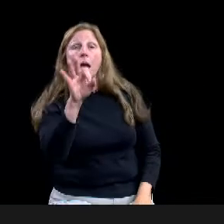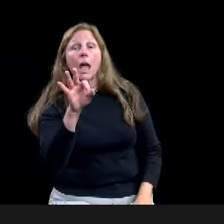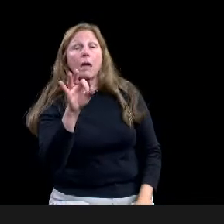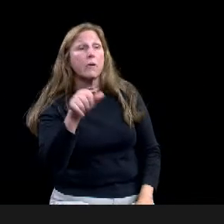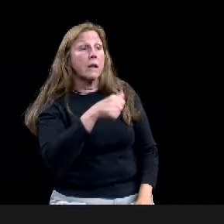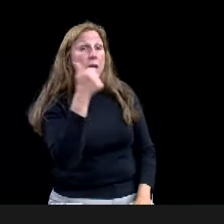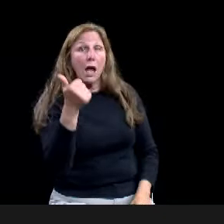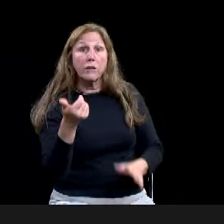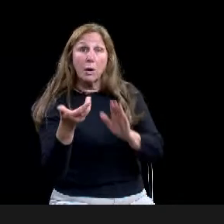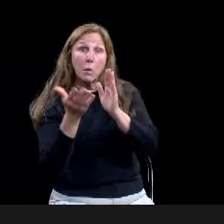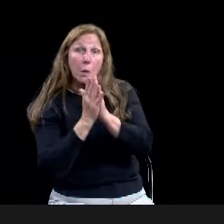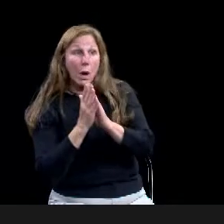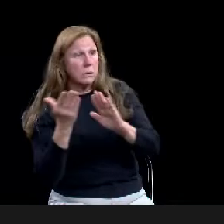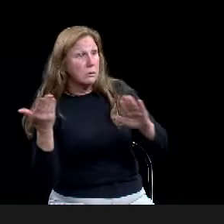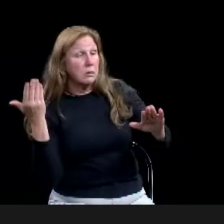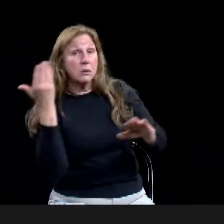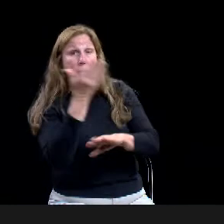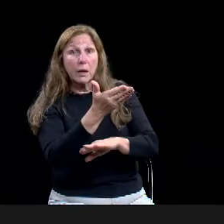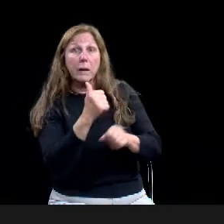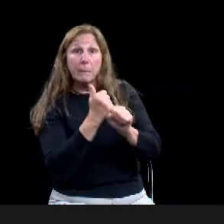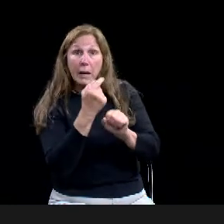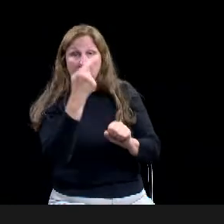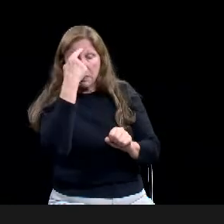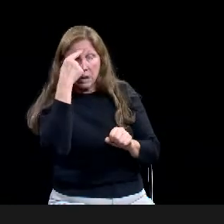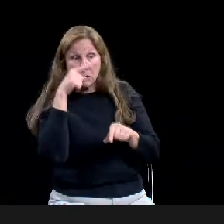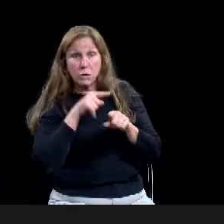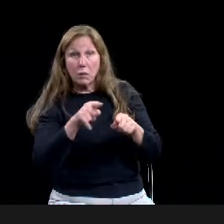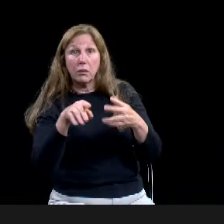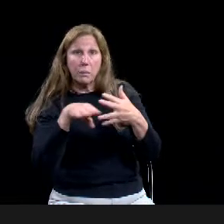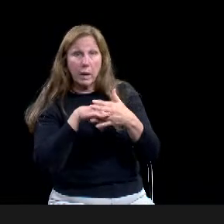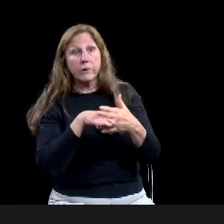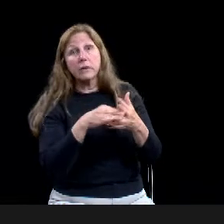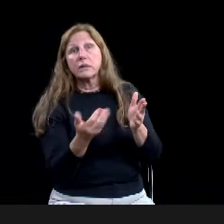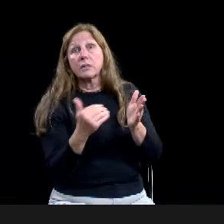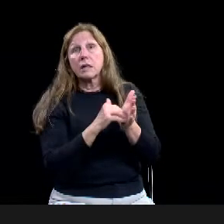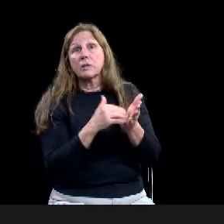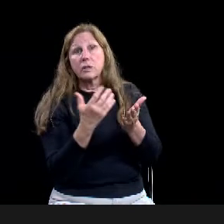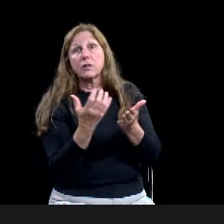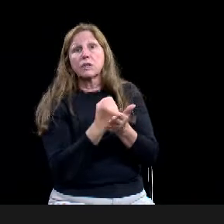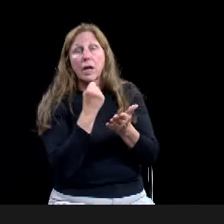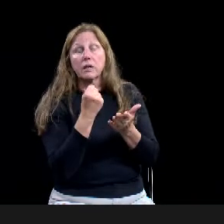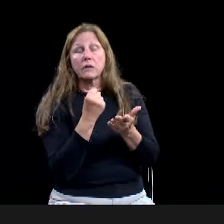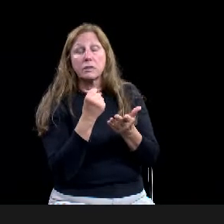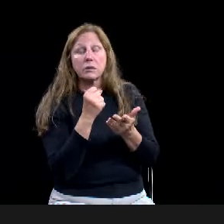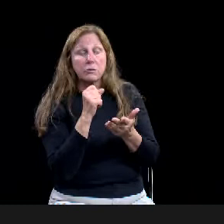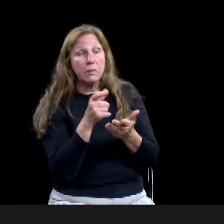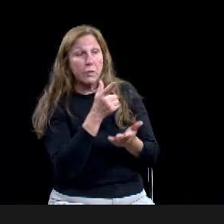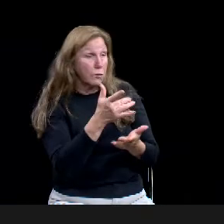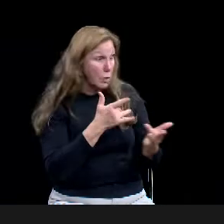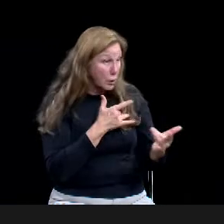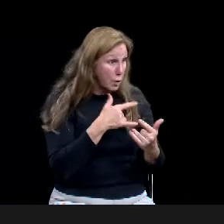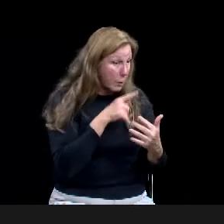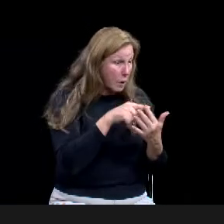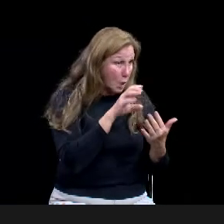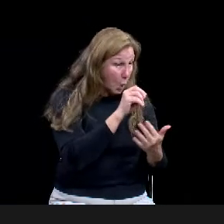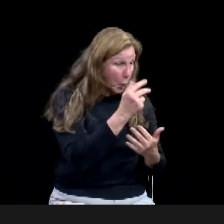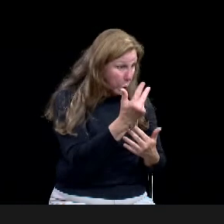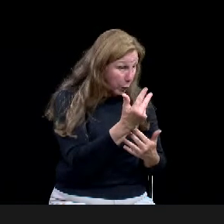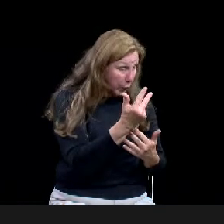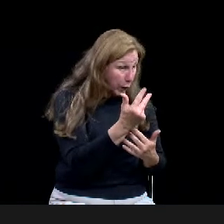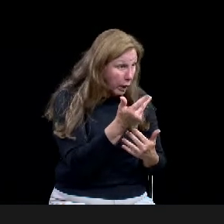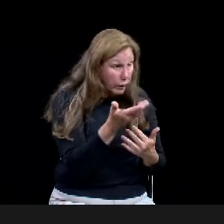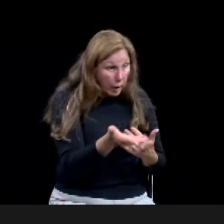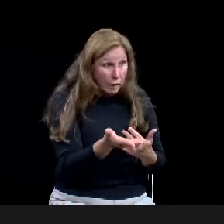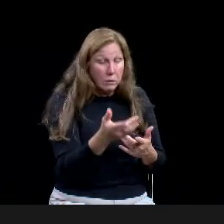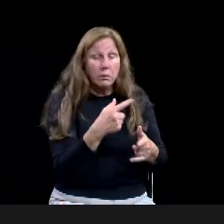about O3 is there, um, you know, I, I would, I would encourage the council to just make a decision on the